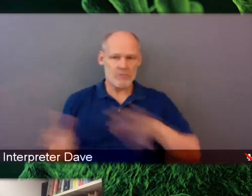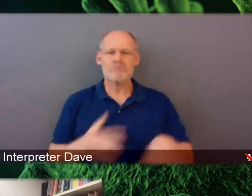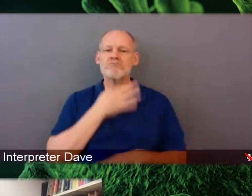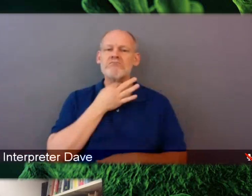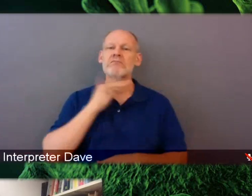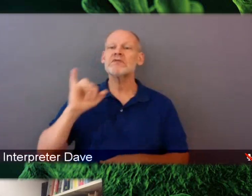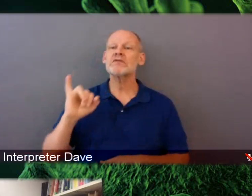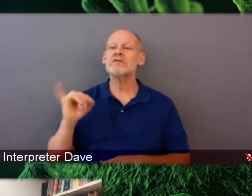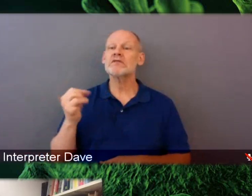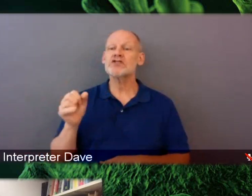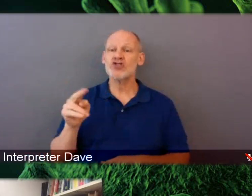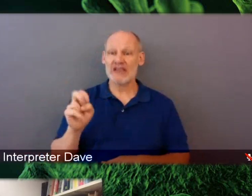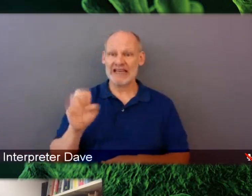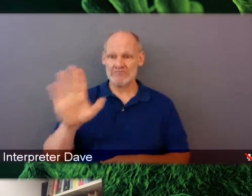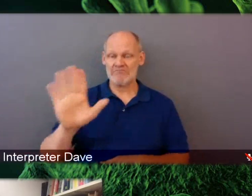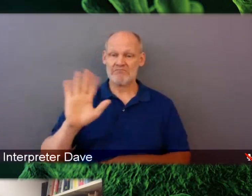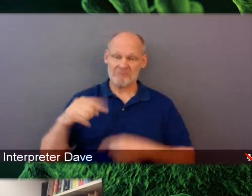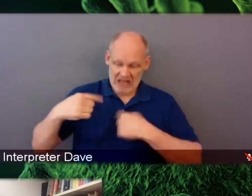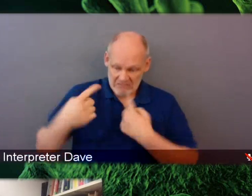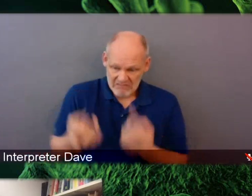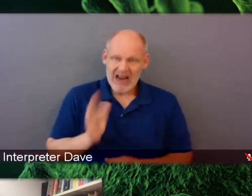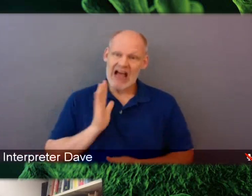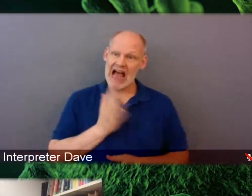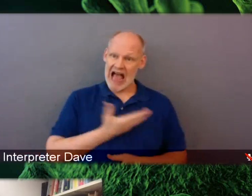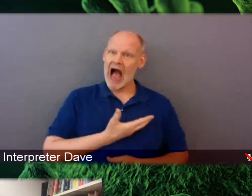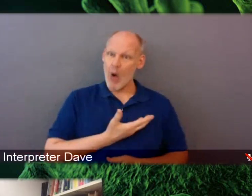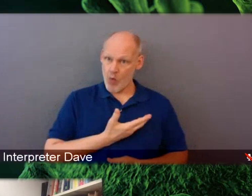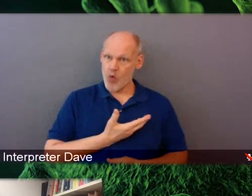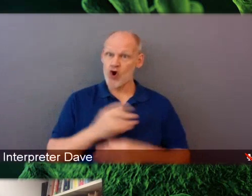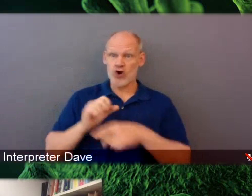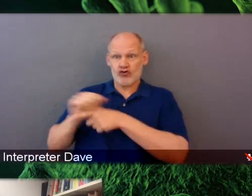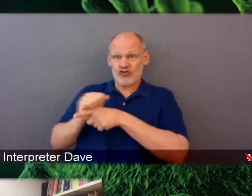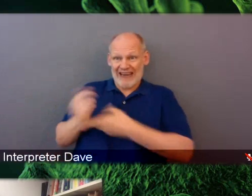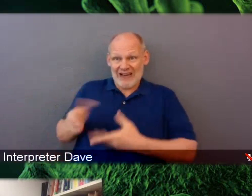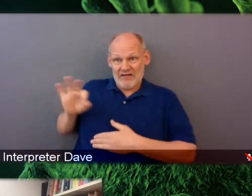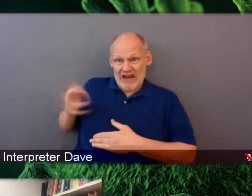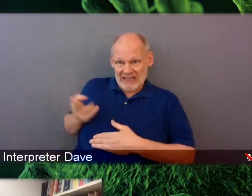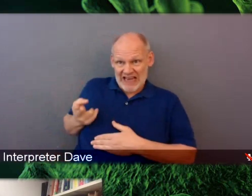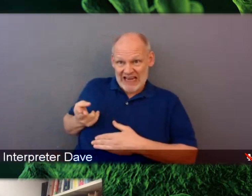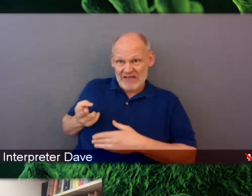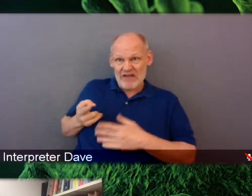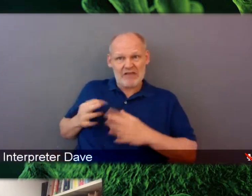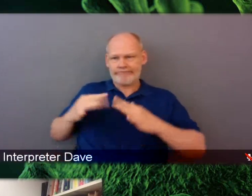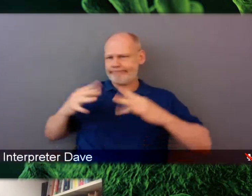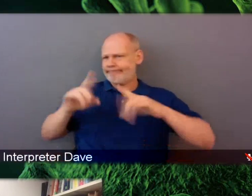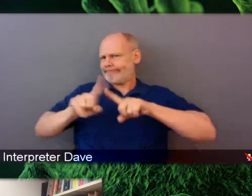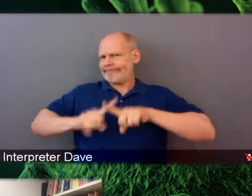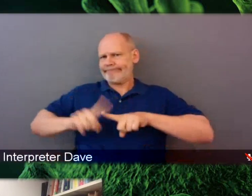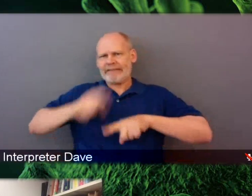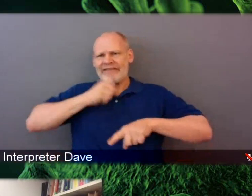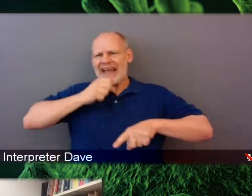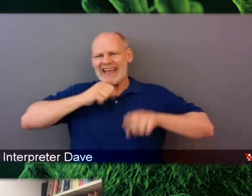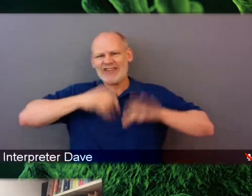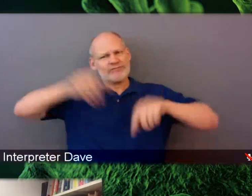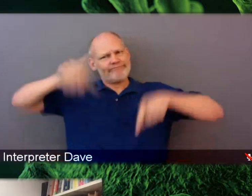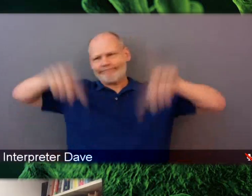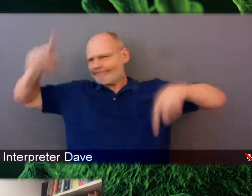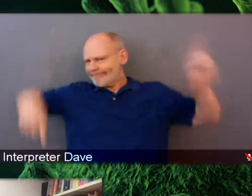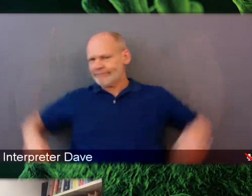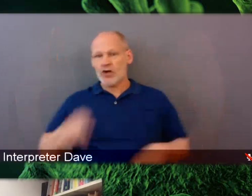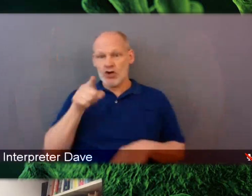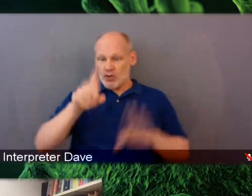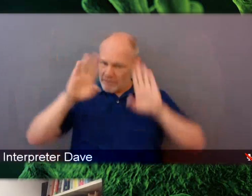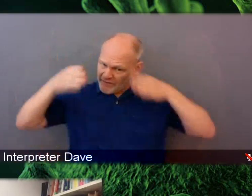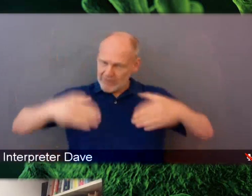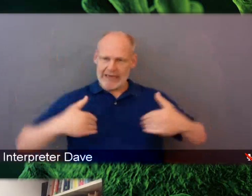education training really covers the whole gamut, but you focus on the younger end of the spectrum. Tell us why. Give us some examples of